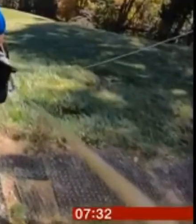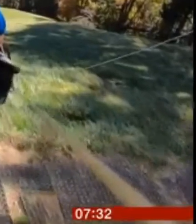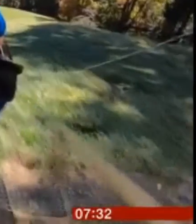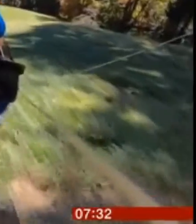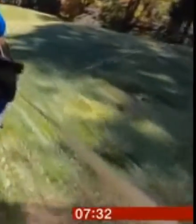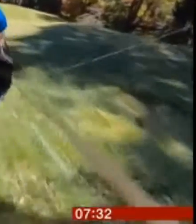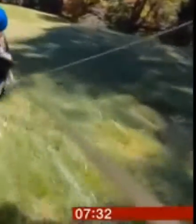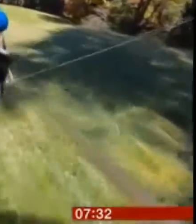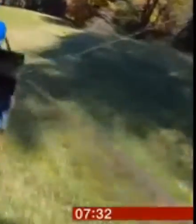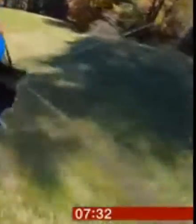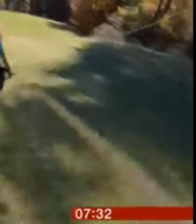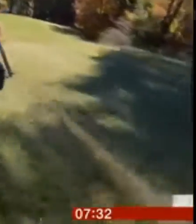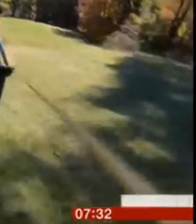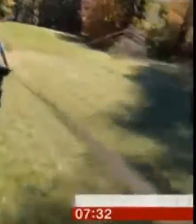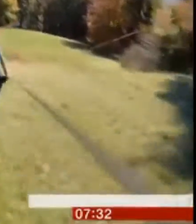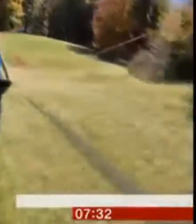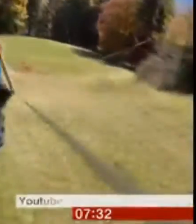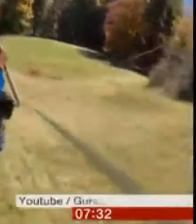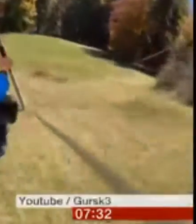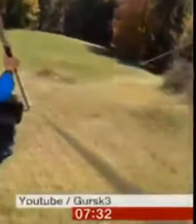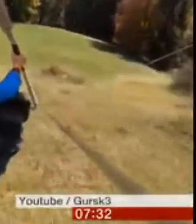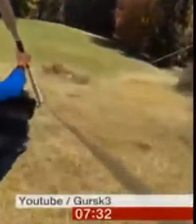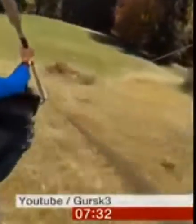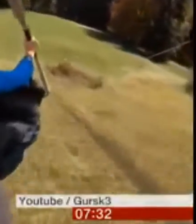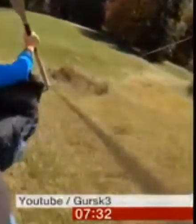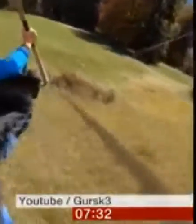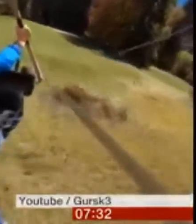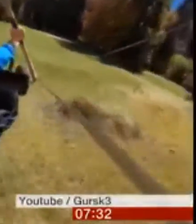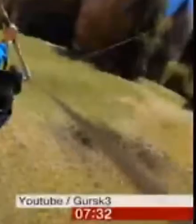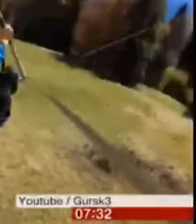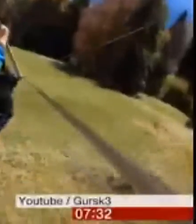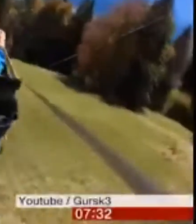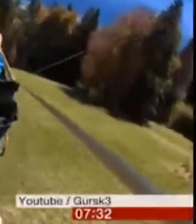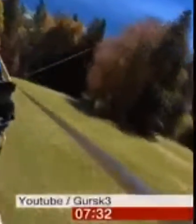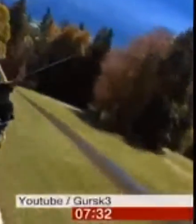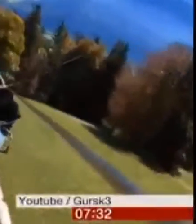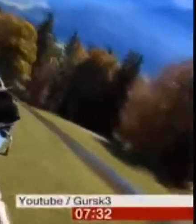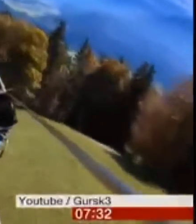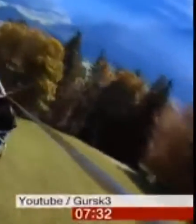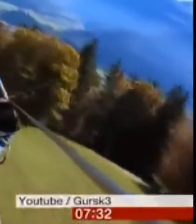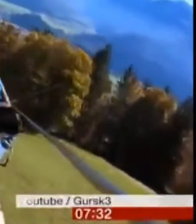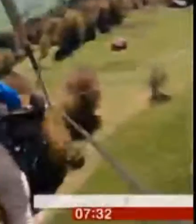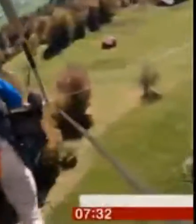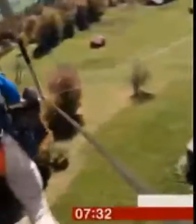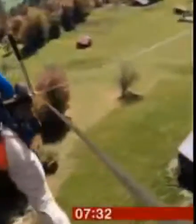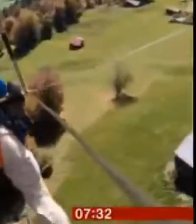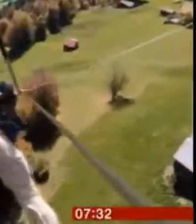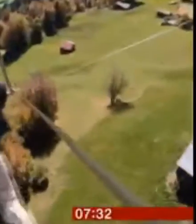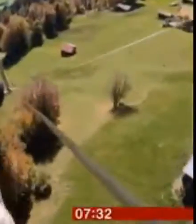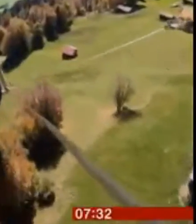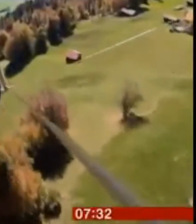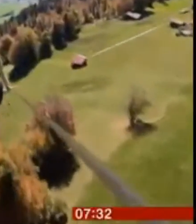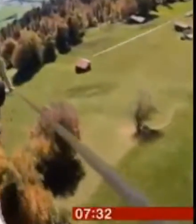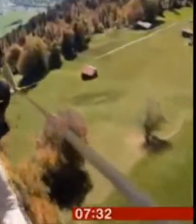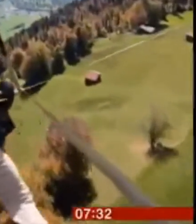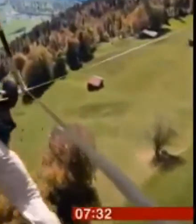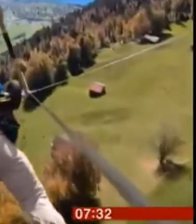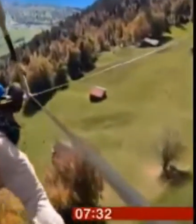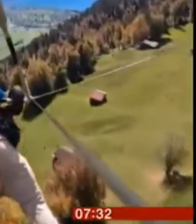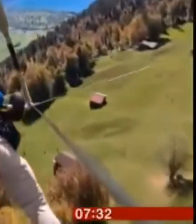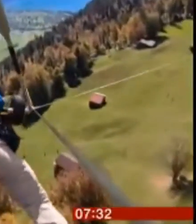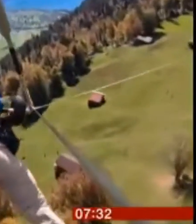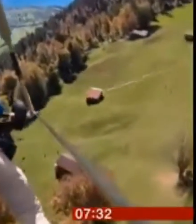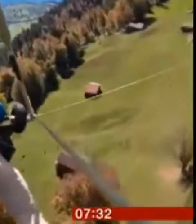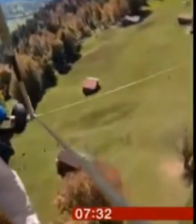Chris Gursky. He's on the left taking off on a lovely hang gliding event. Well it would have been lovely in this trip to